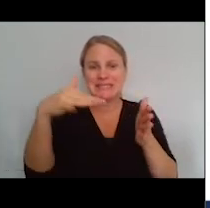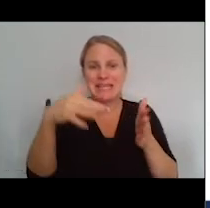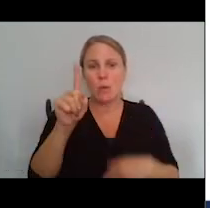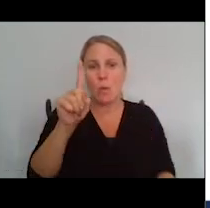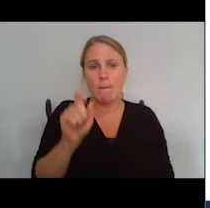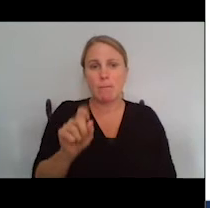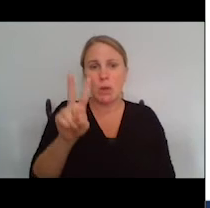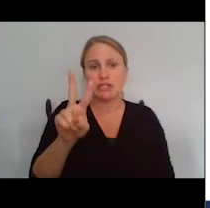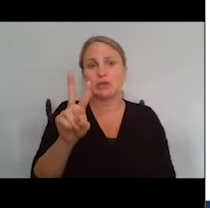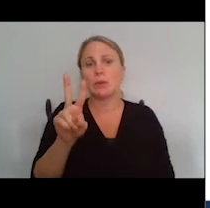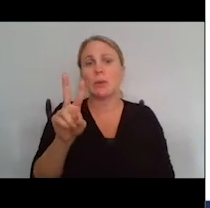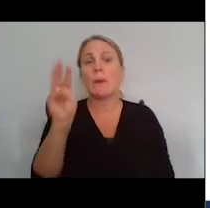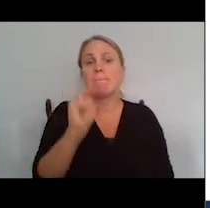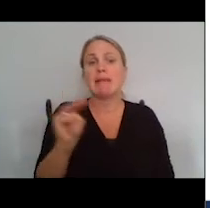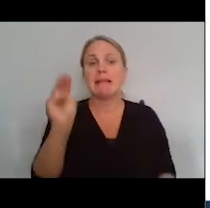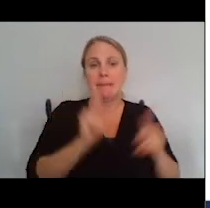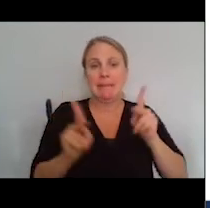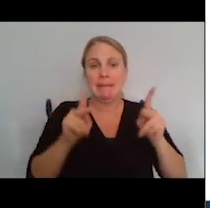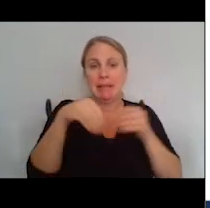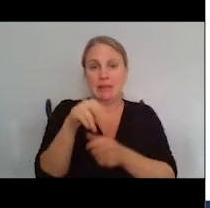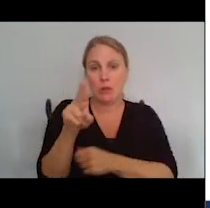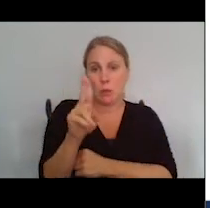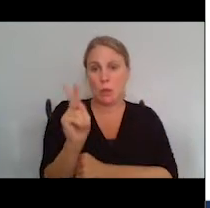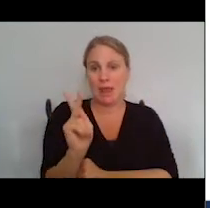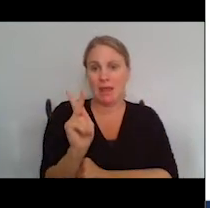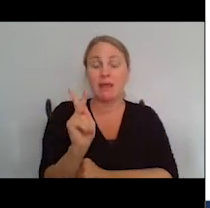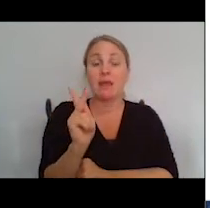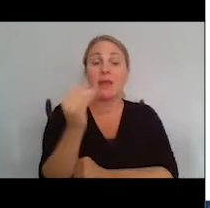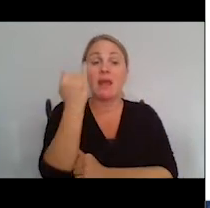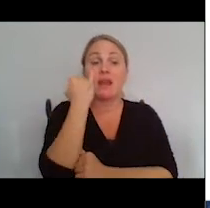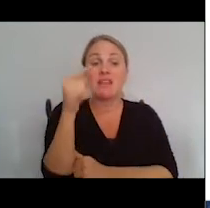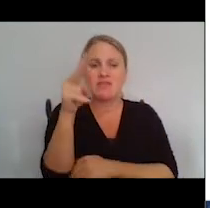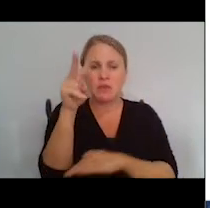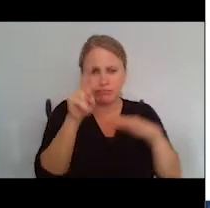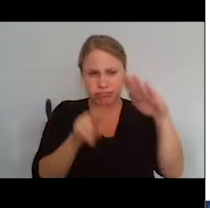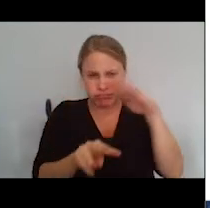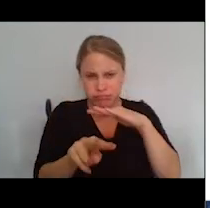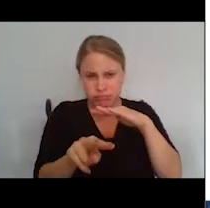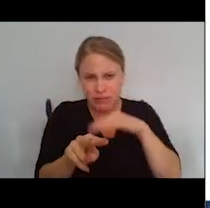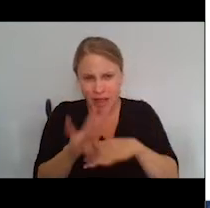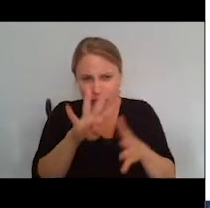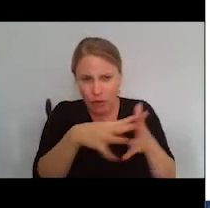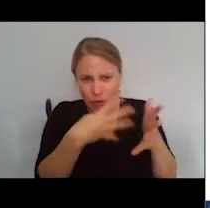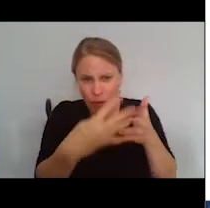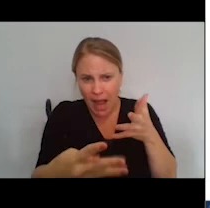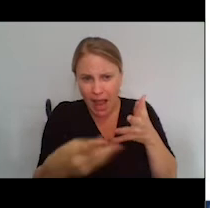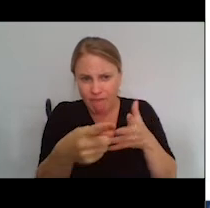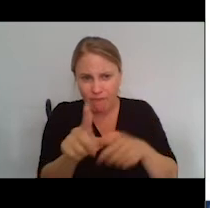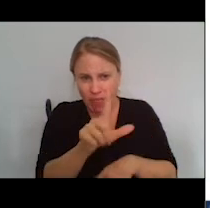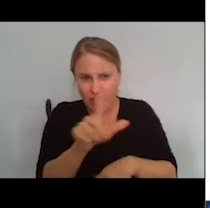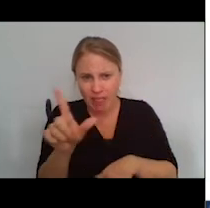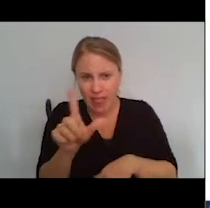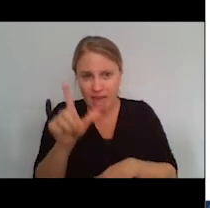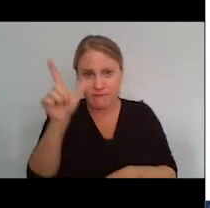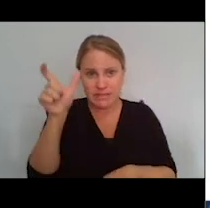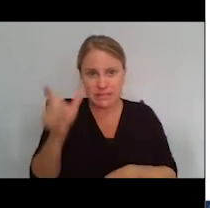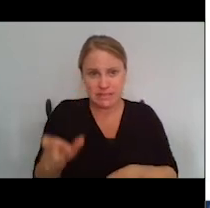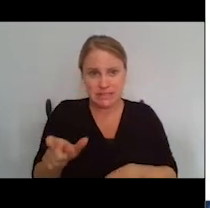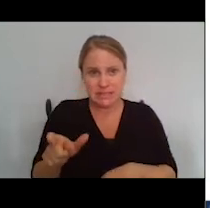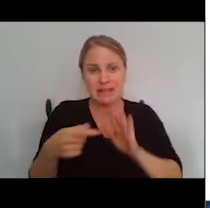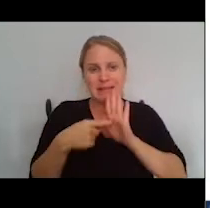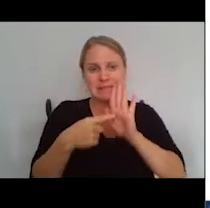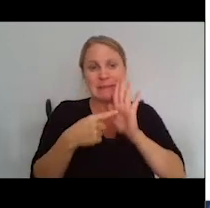the United Kingdom, and if you look down at the graphs, I'll have you look at this left side, the symptoms